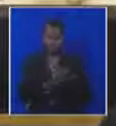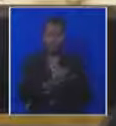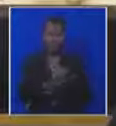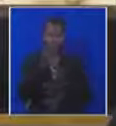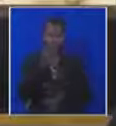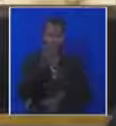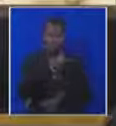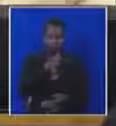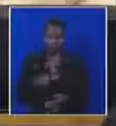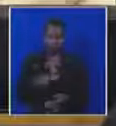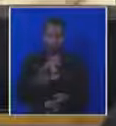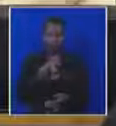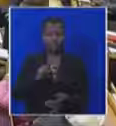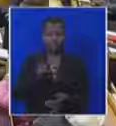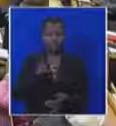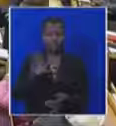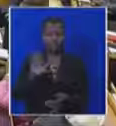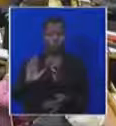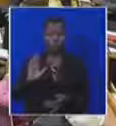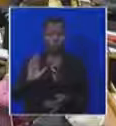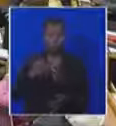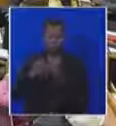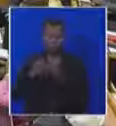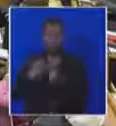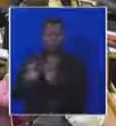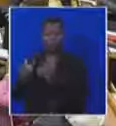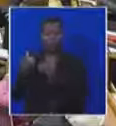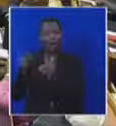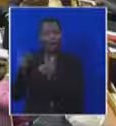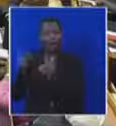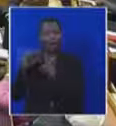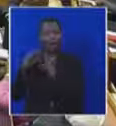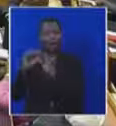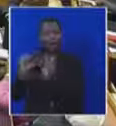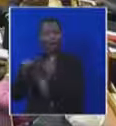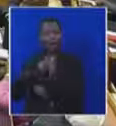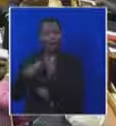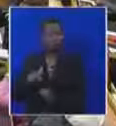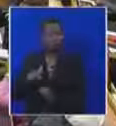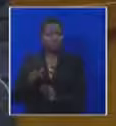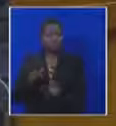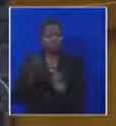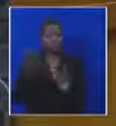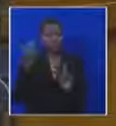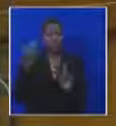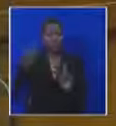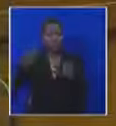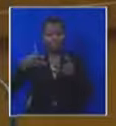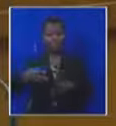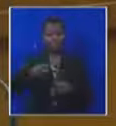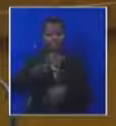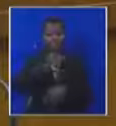Zuma in his defensive and kinder. Anyone know who it was? Who was it? Tell us. It was our former Speaker Max Susulu.